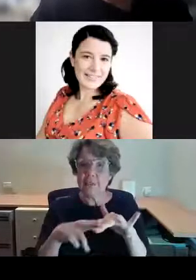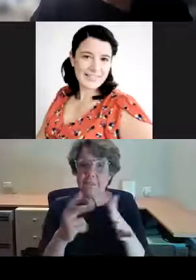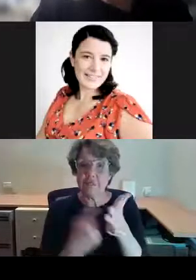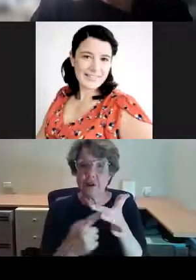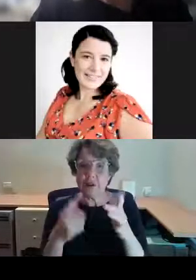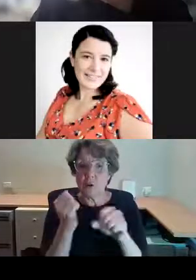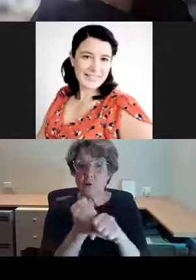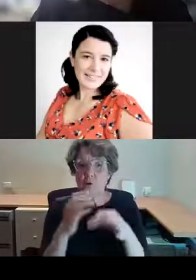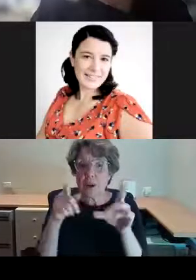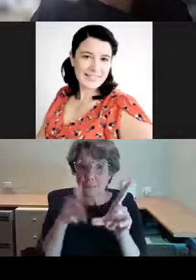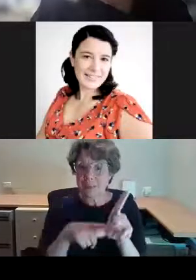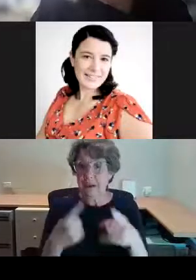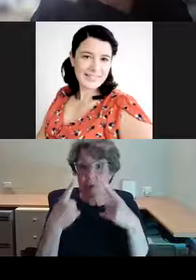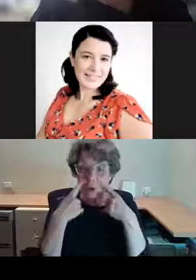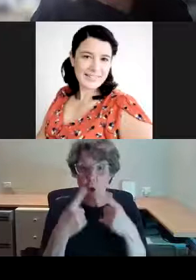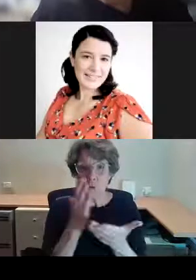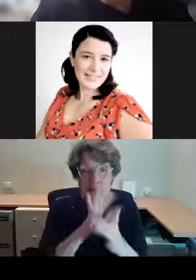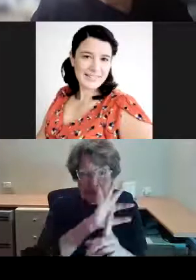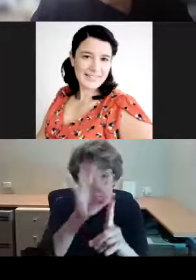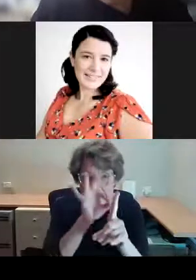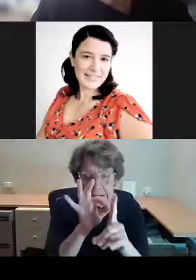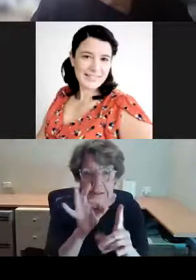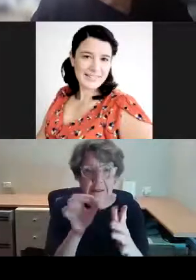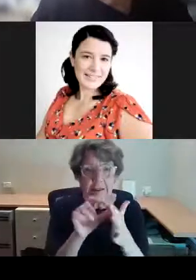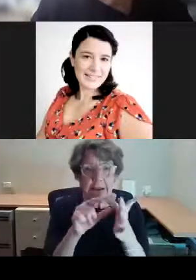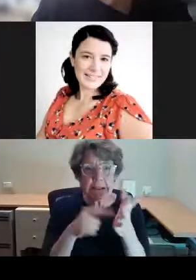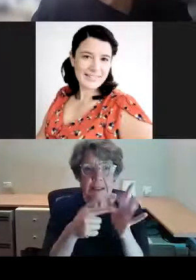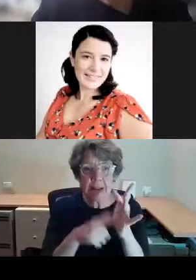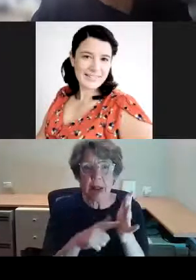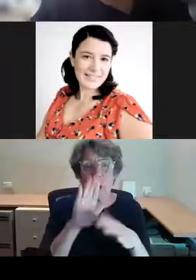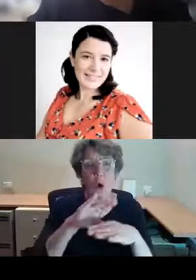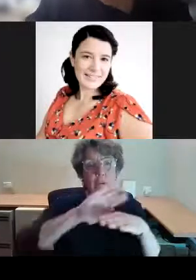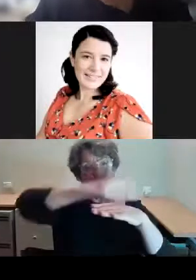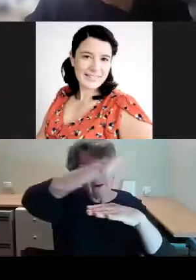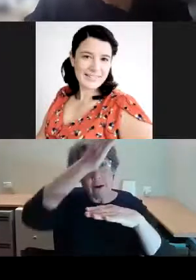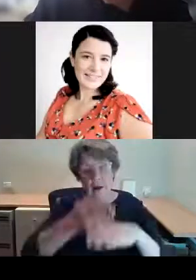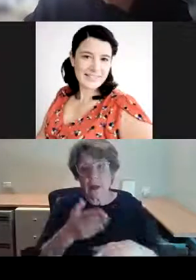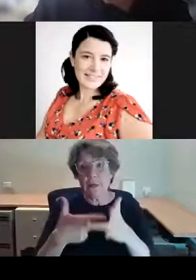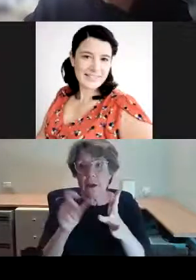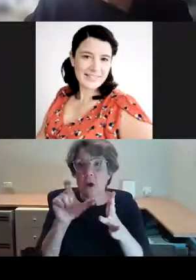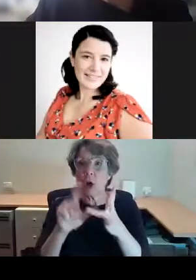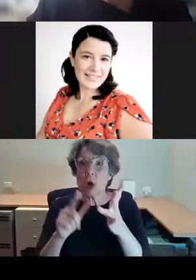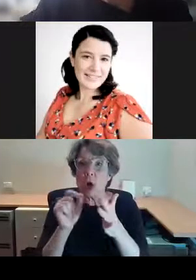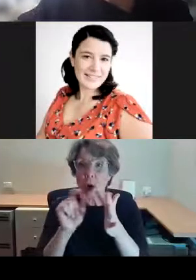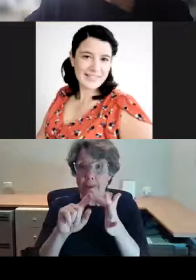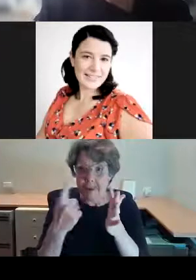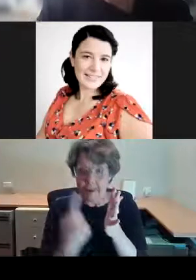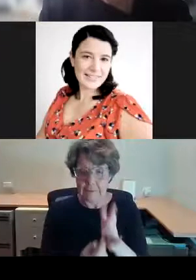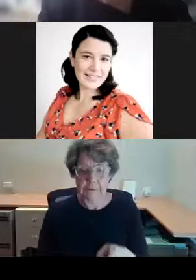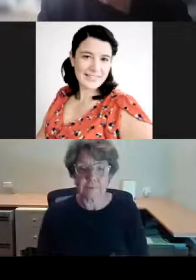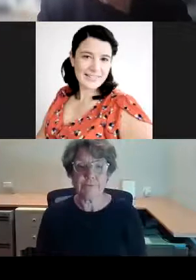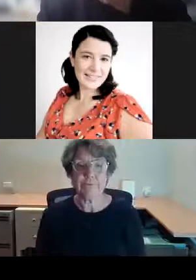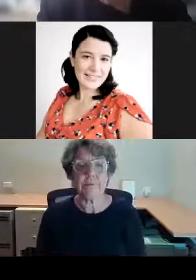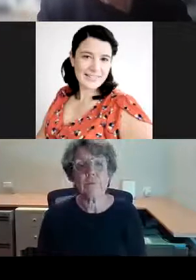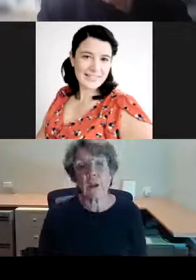extraordinary detail in the copper sheathing around the domes. The Queen Victoria building is full of